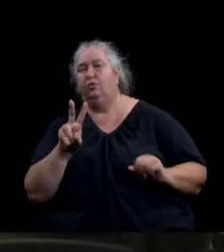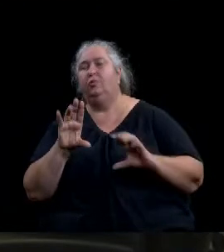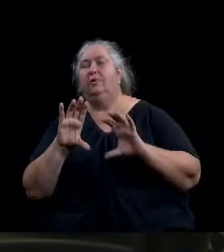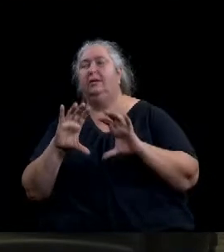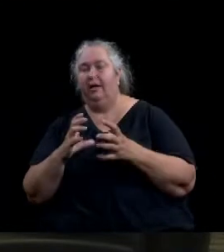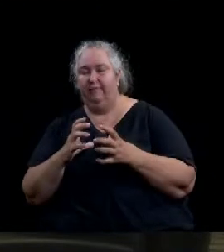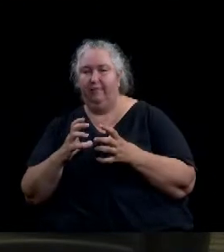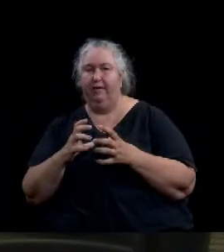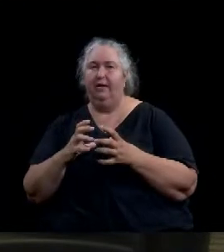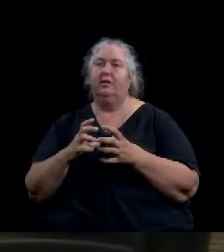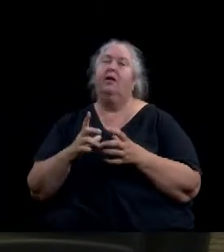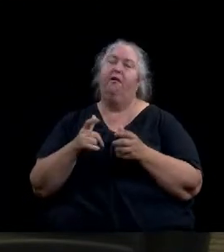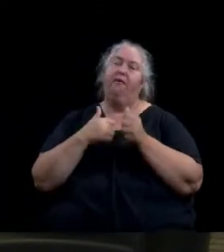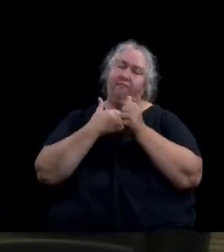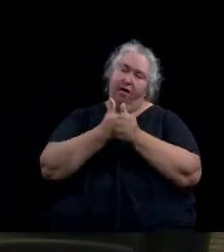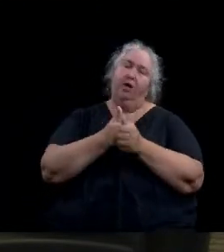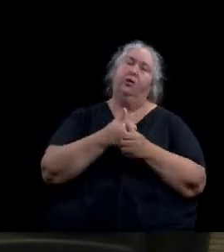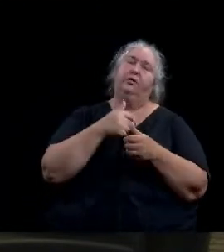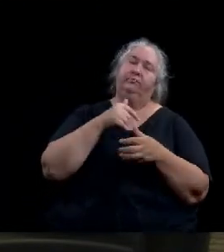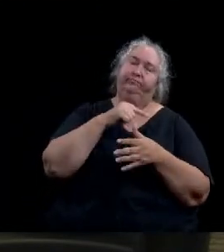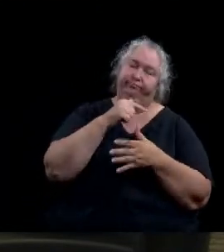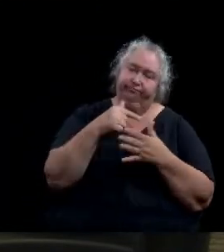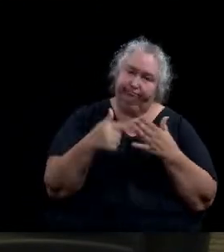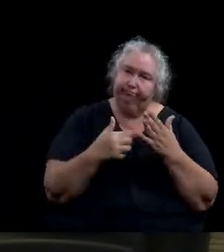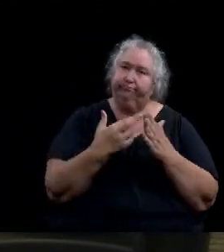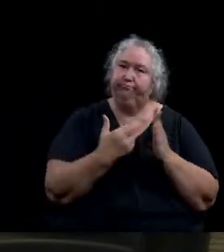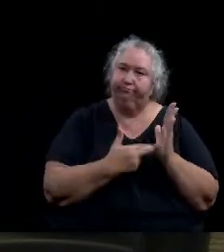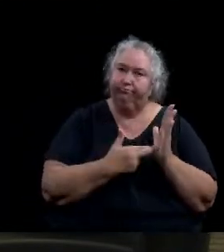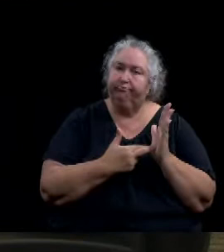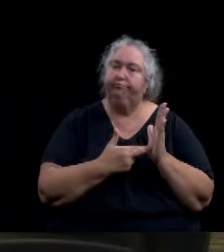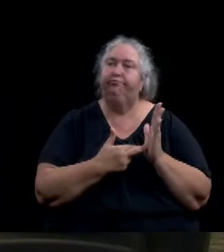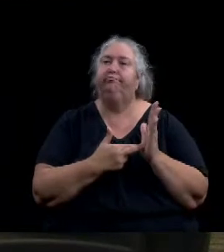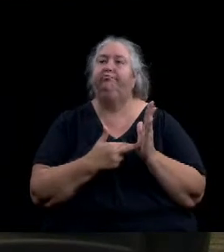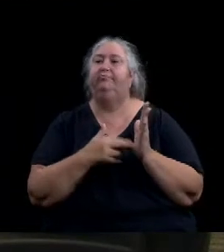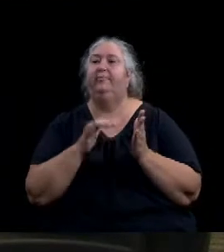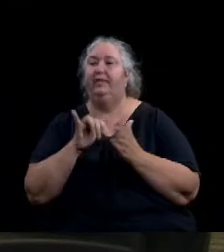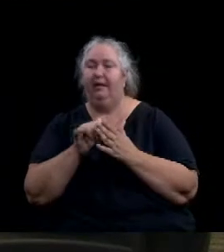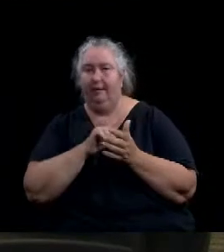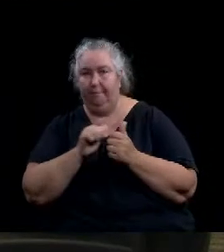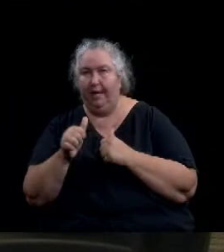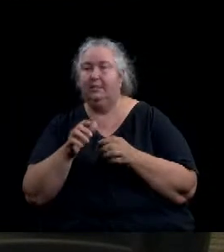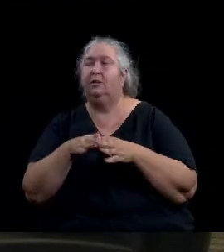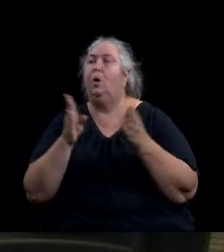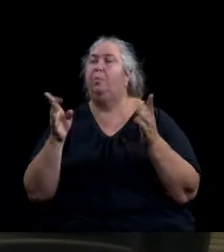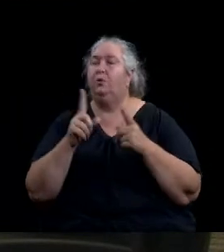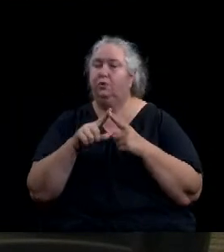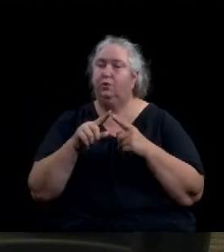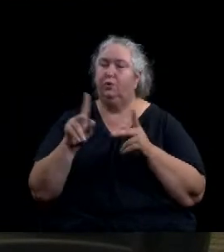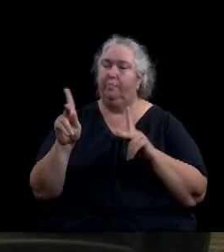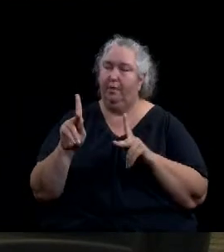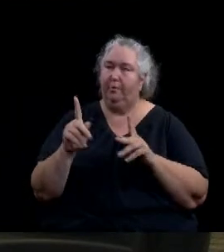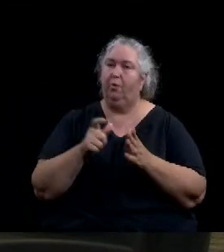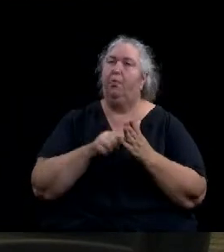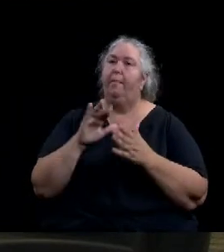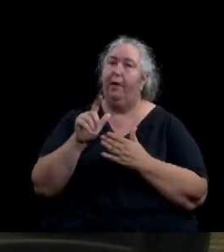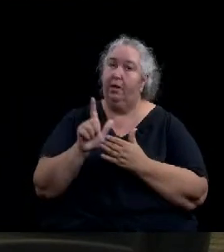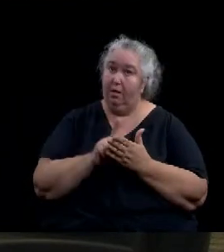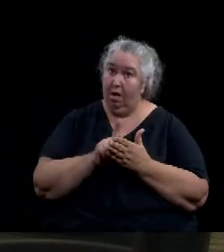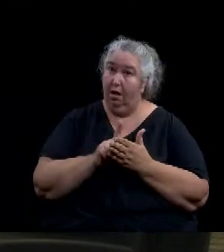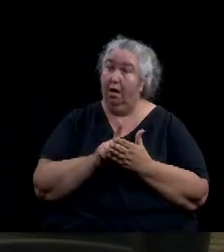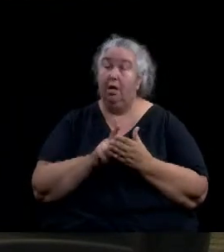that the meeting in which this ordinance is passed is open to the public as required by law. By a vote of 12-0, the plan commission recommended approval